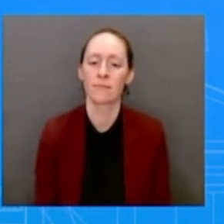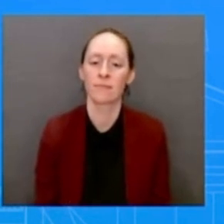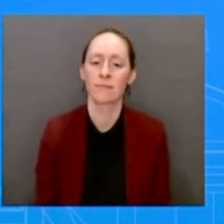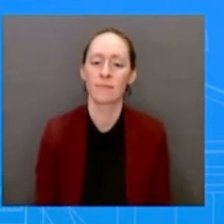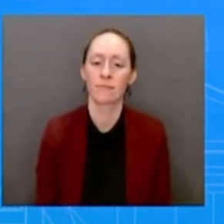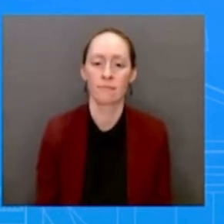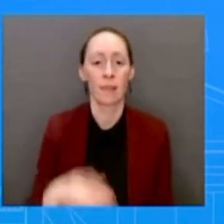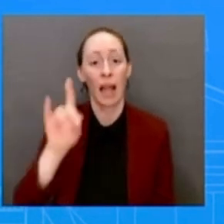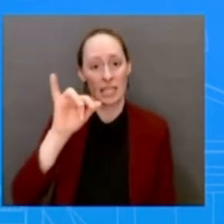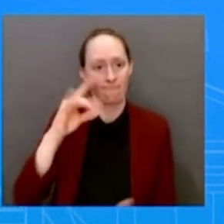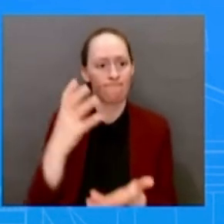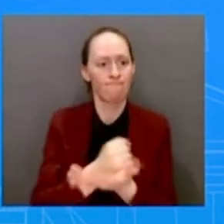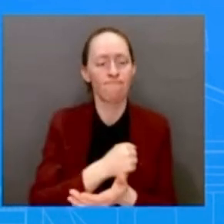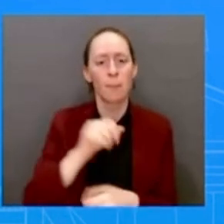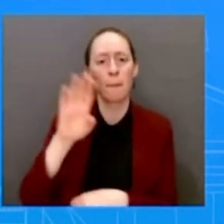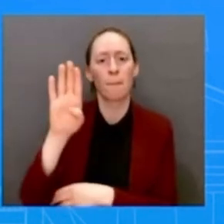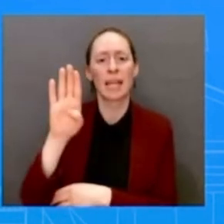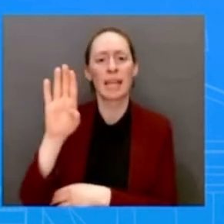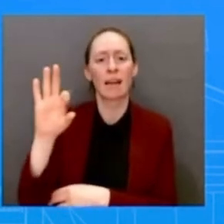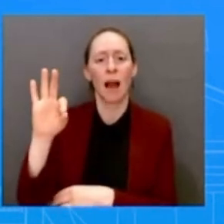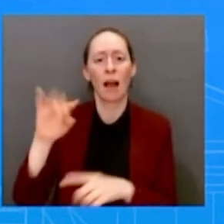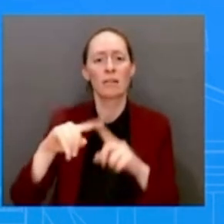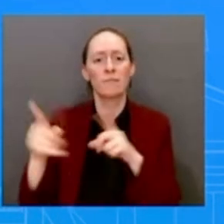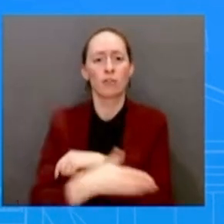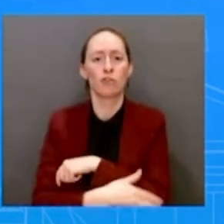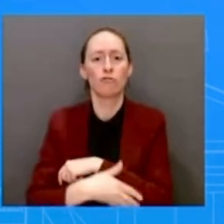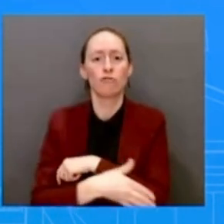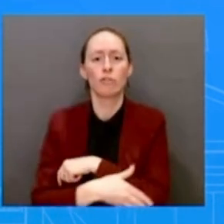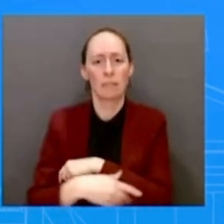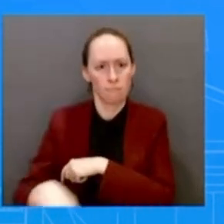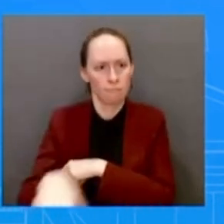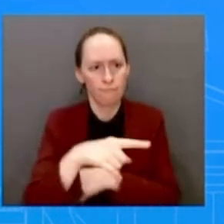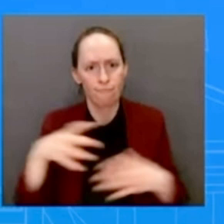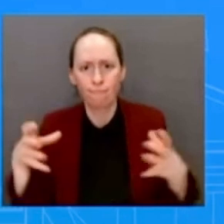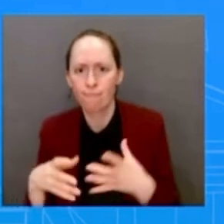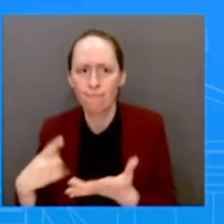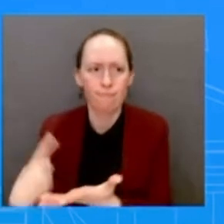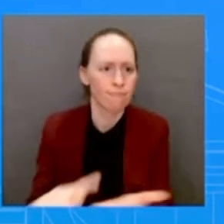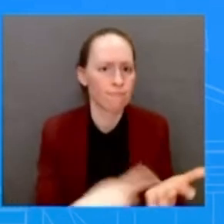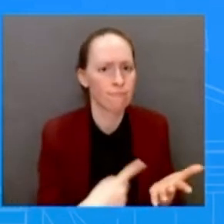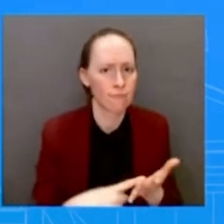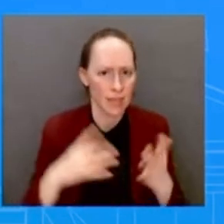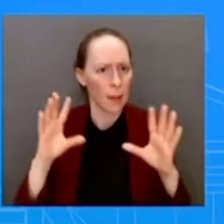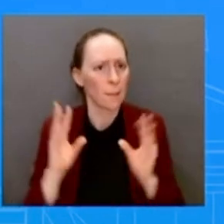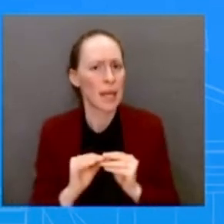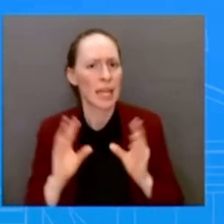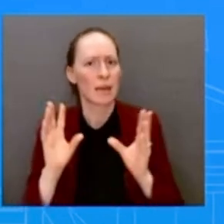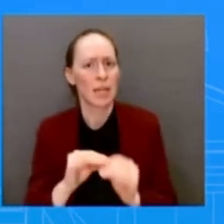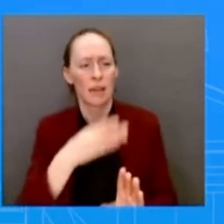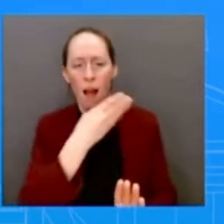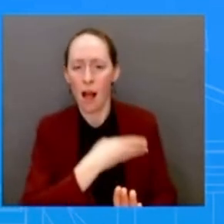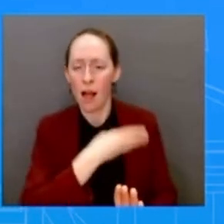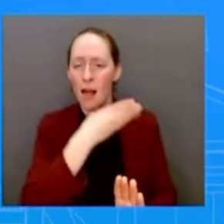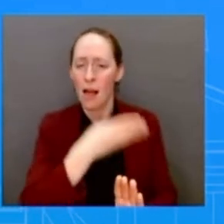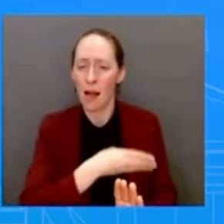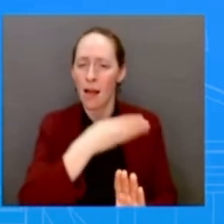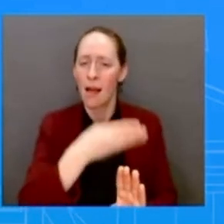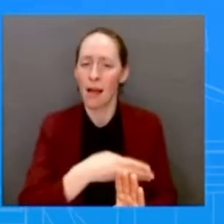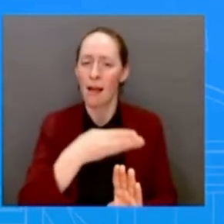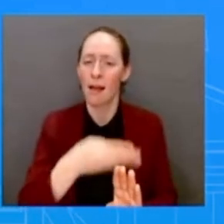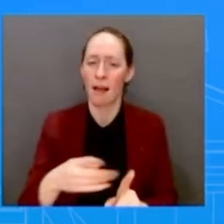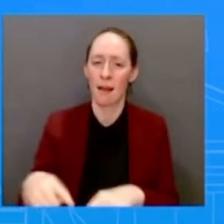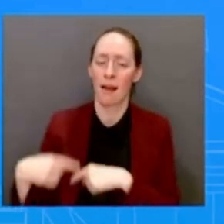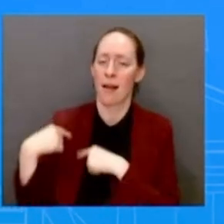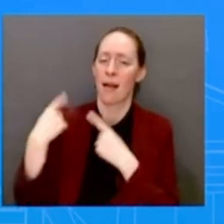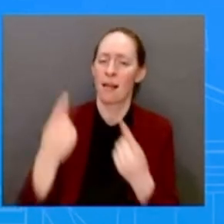all of the actions and the meetings that the President has had over the last just several months is showing, I think, the strength, the strength